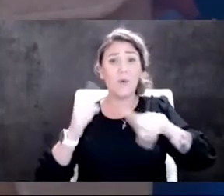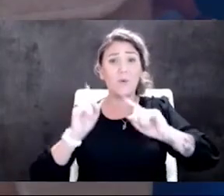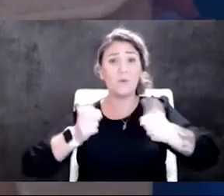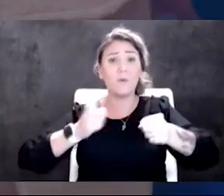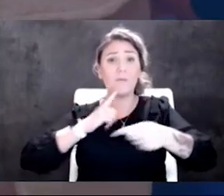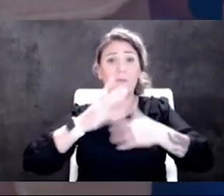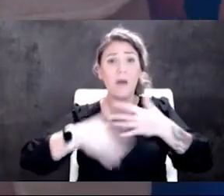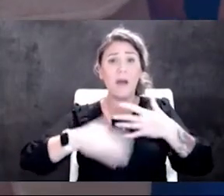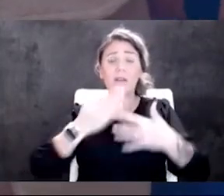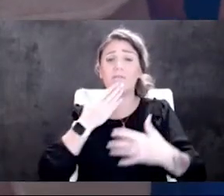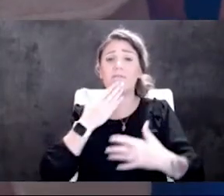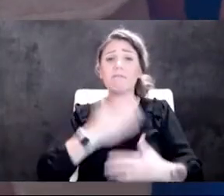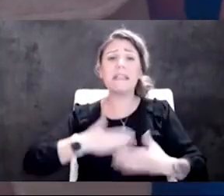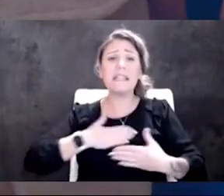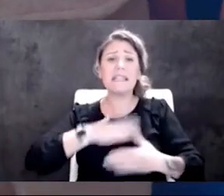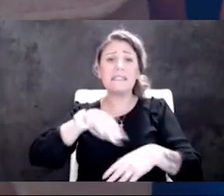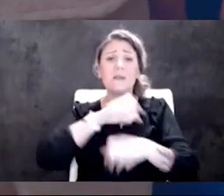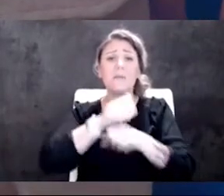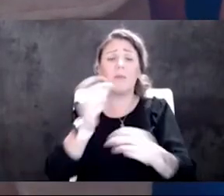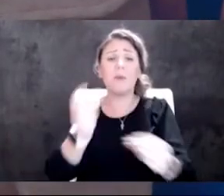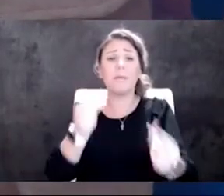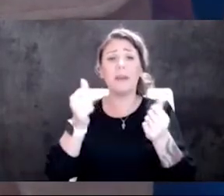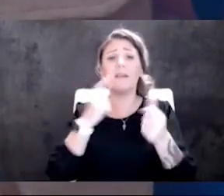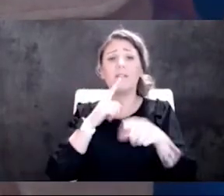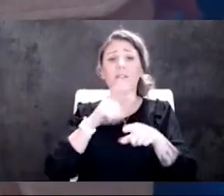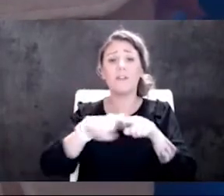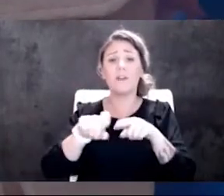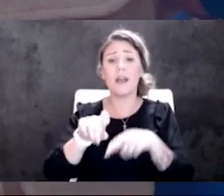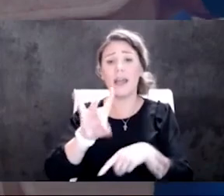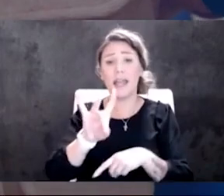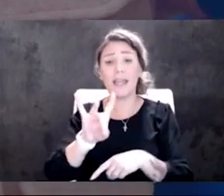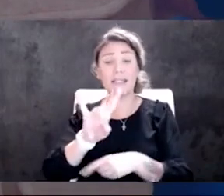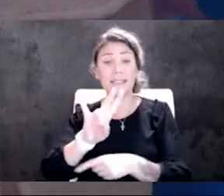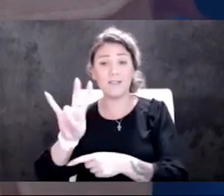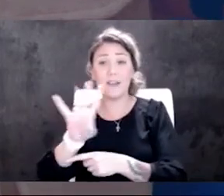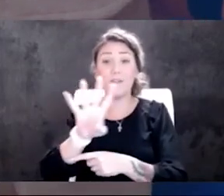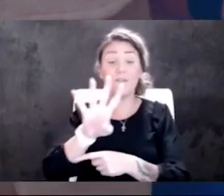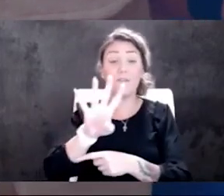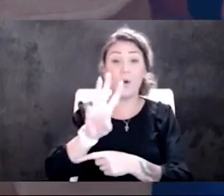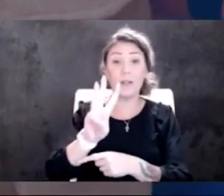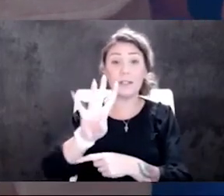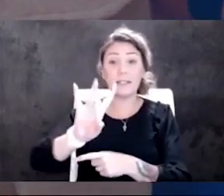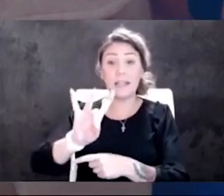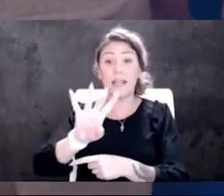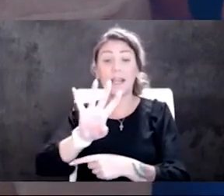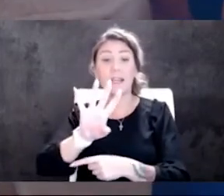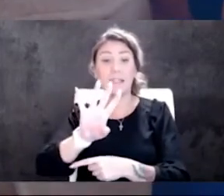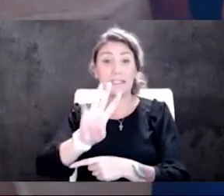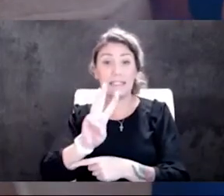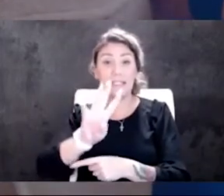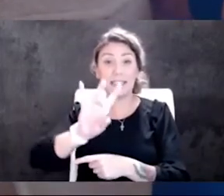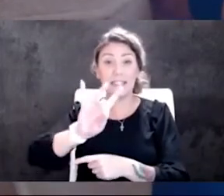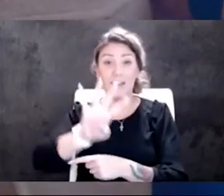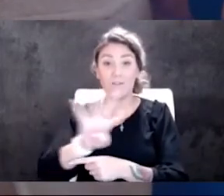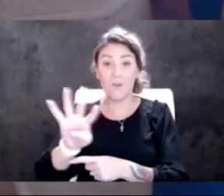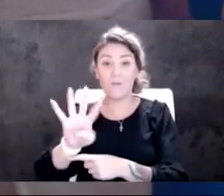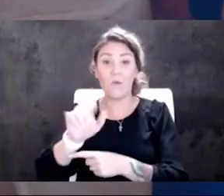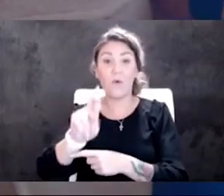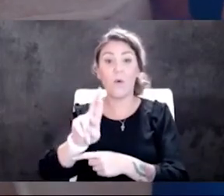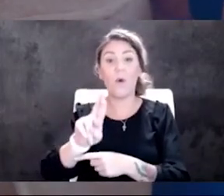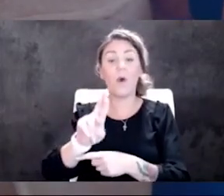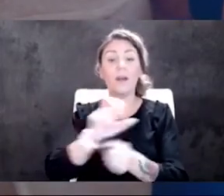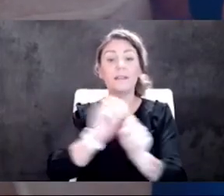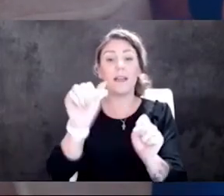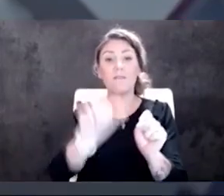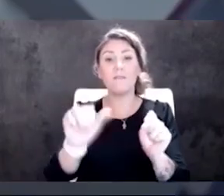make an appointment immediately. You can call us at 877-468-6844 or visit savealifenow.org.